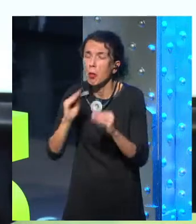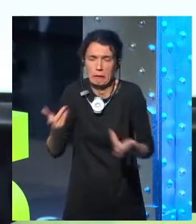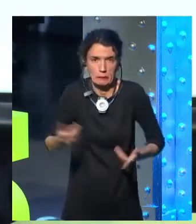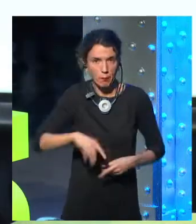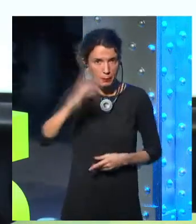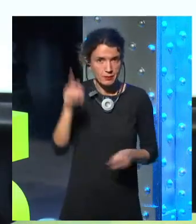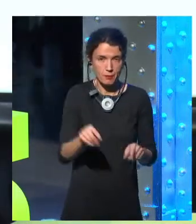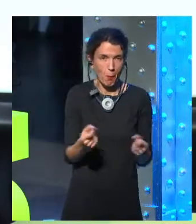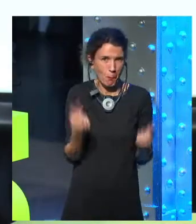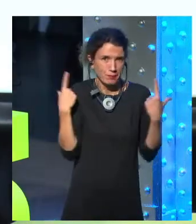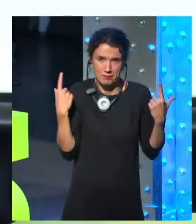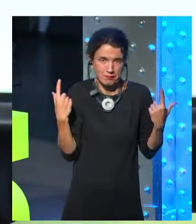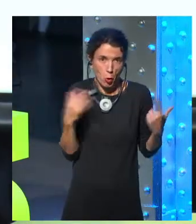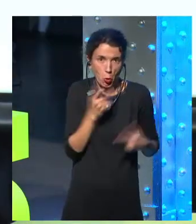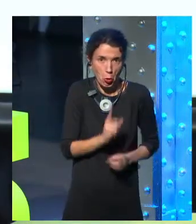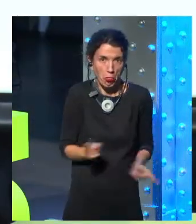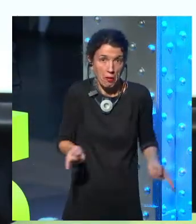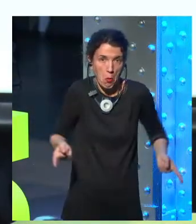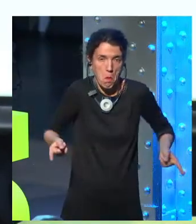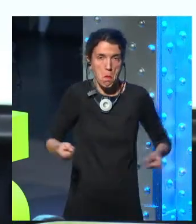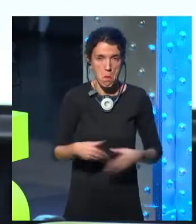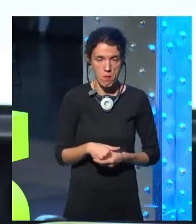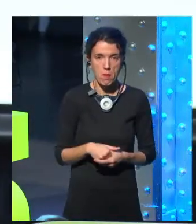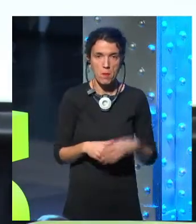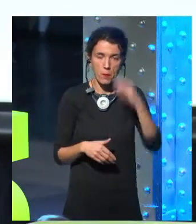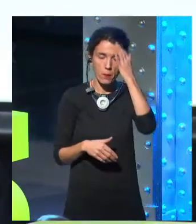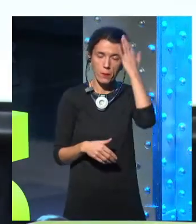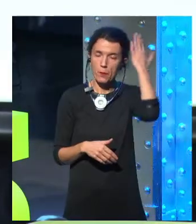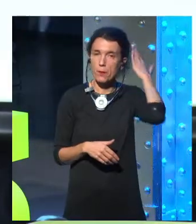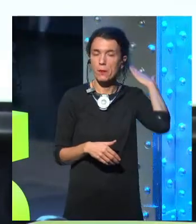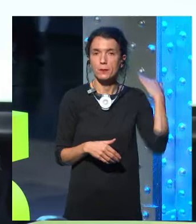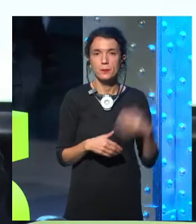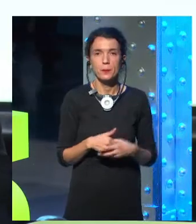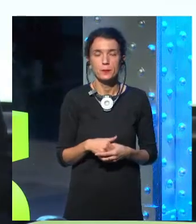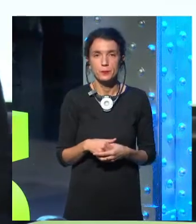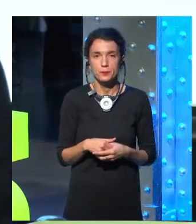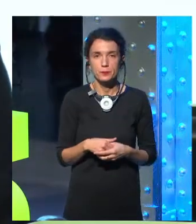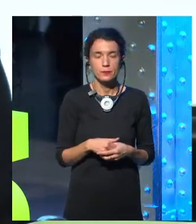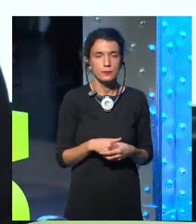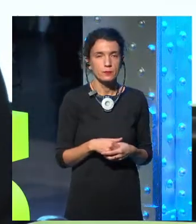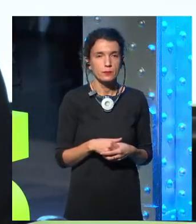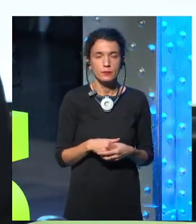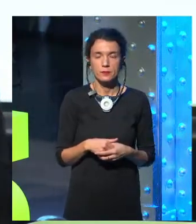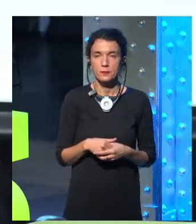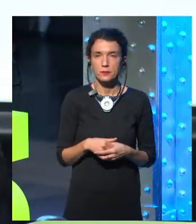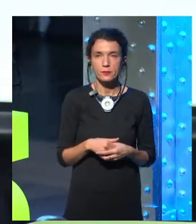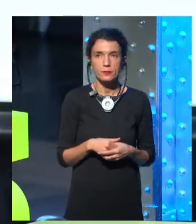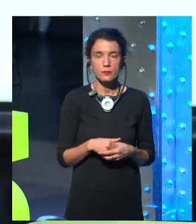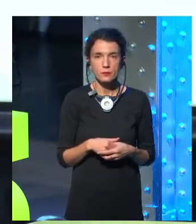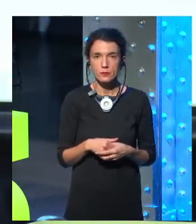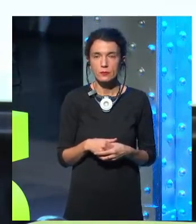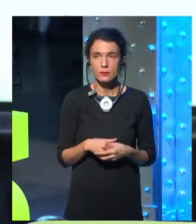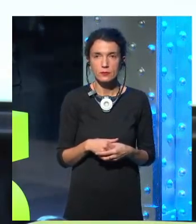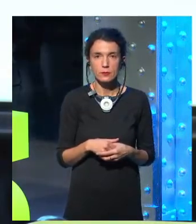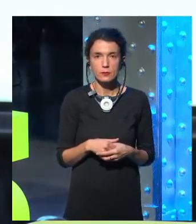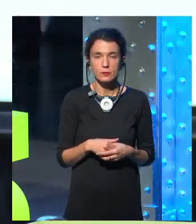You don't have to charge it. It always stays okay. You can spill coffee on it, and it's cheap to reproduce. You don't have to worry about